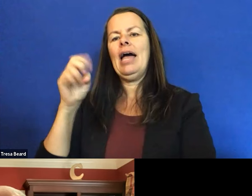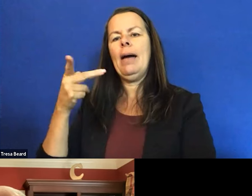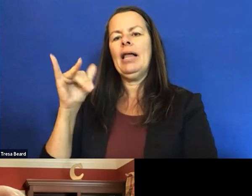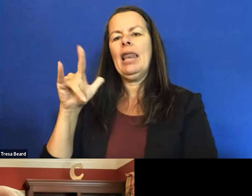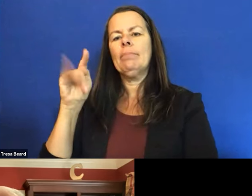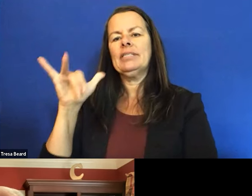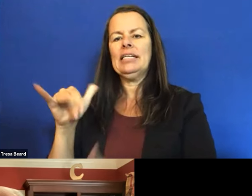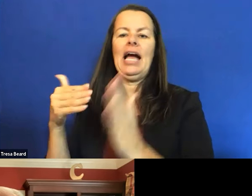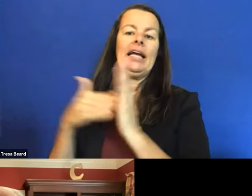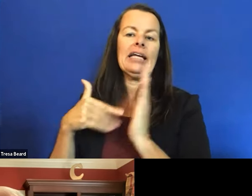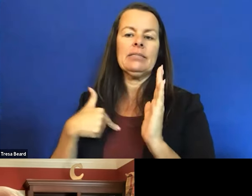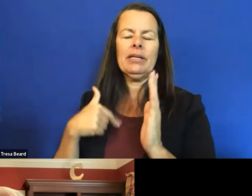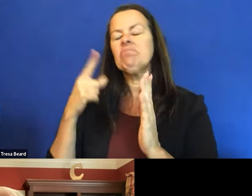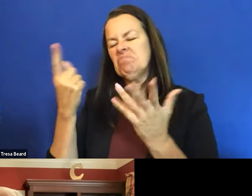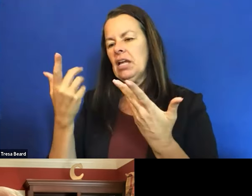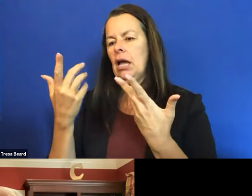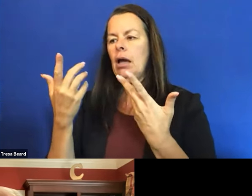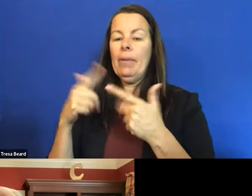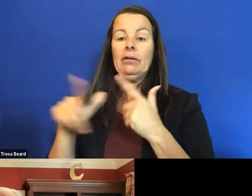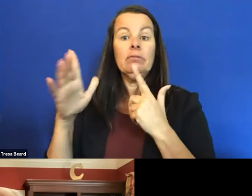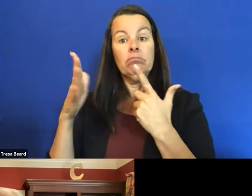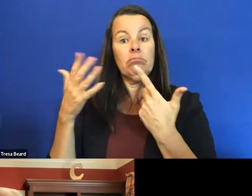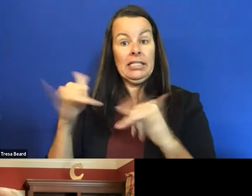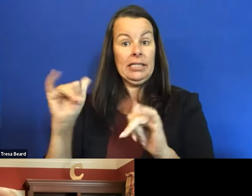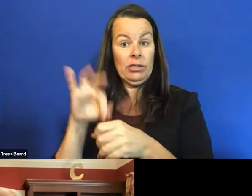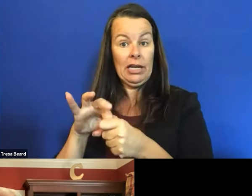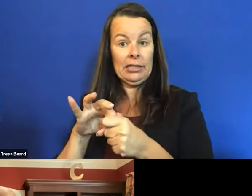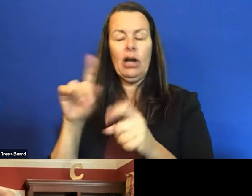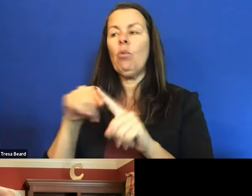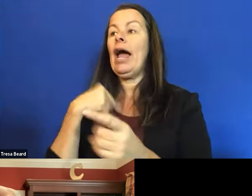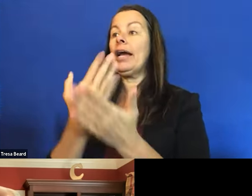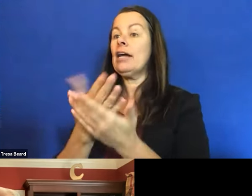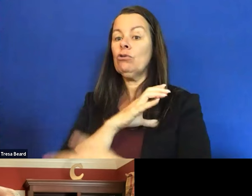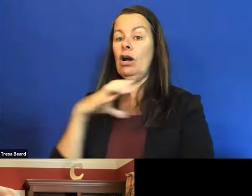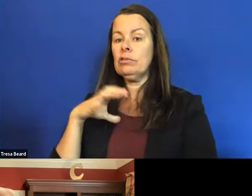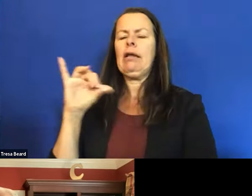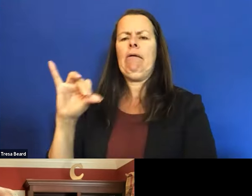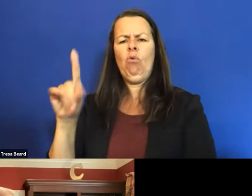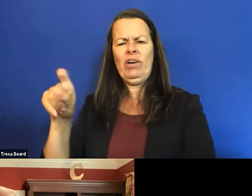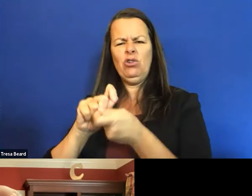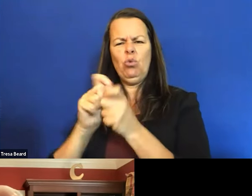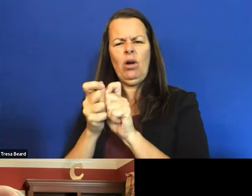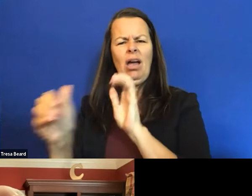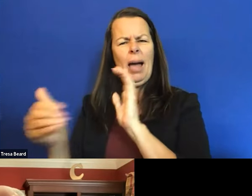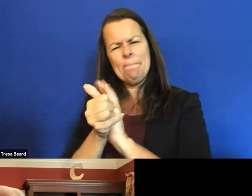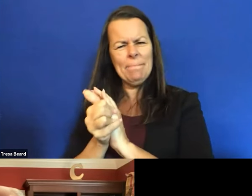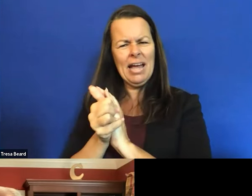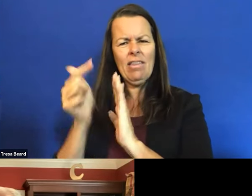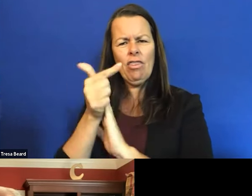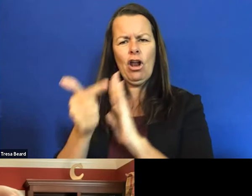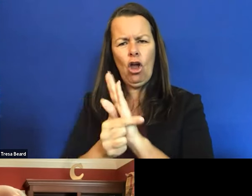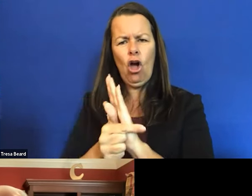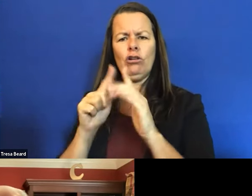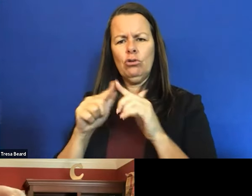I was easily elected. And then when I got to Congress, I realized that we needed to amend the law to permit us in